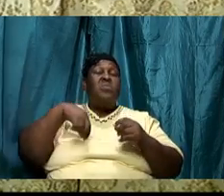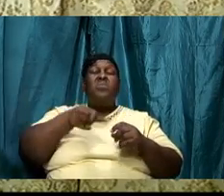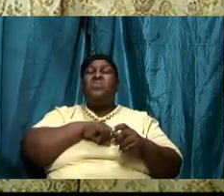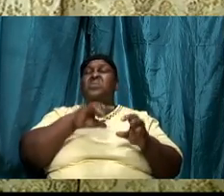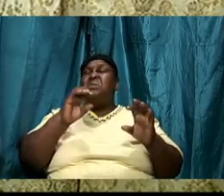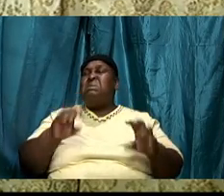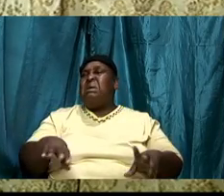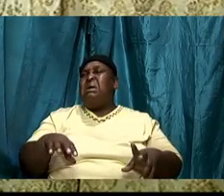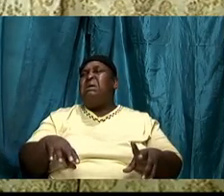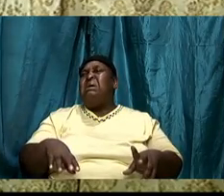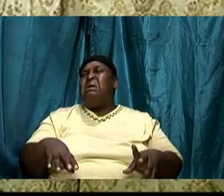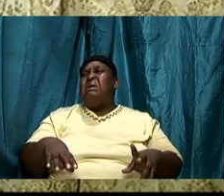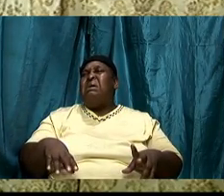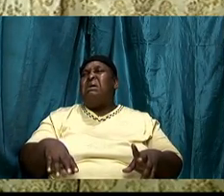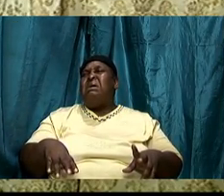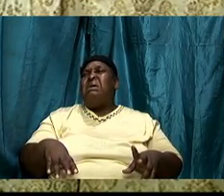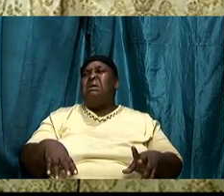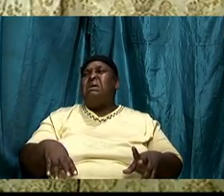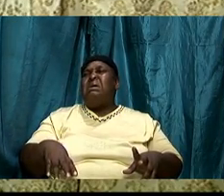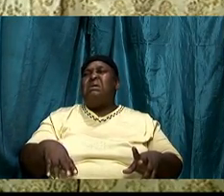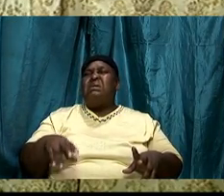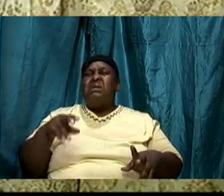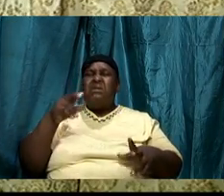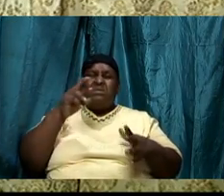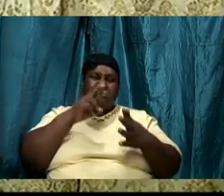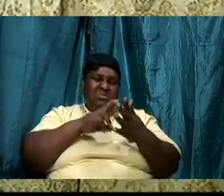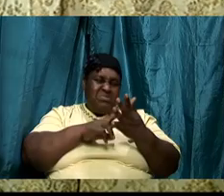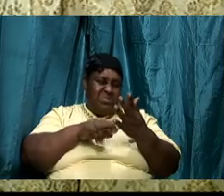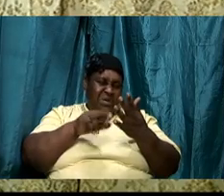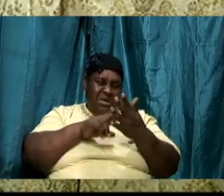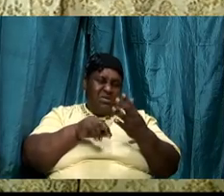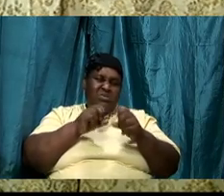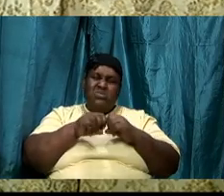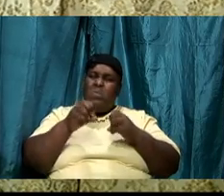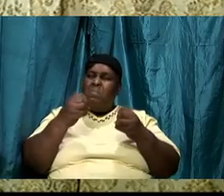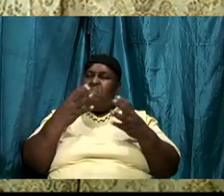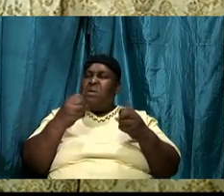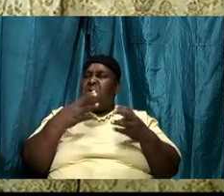many things if we knew that we are not students of the word